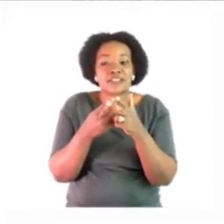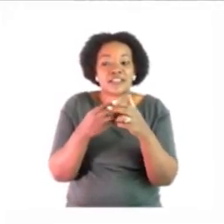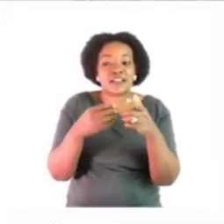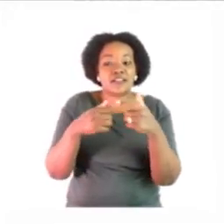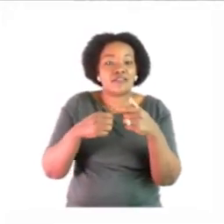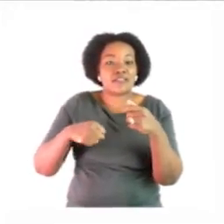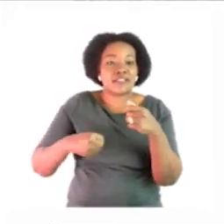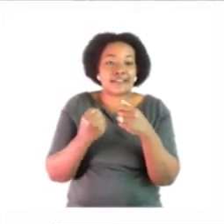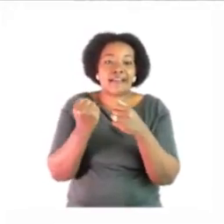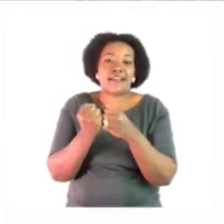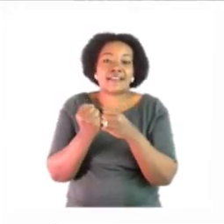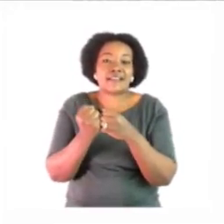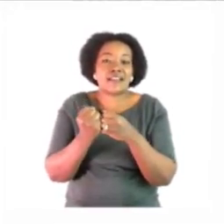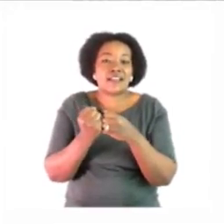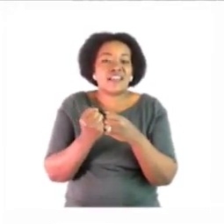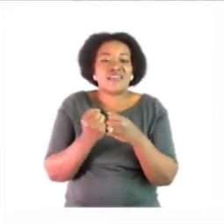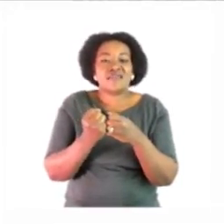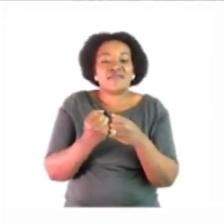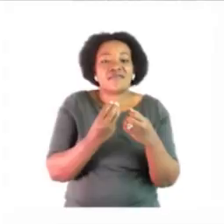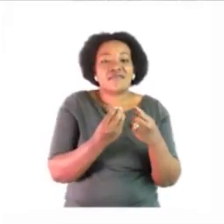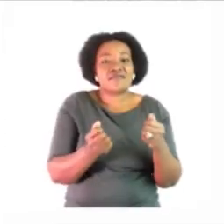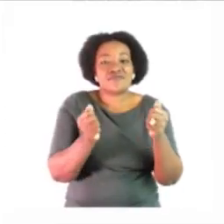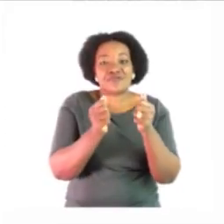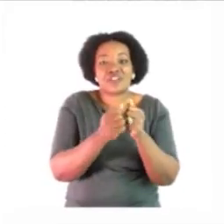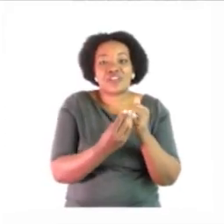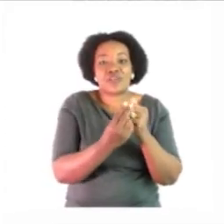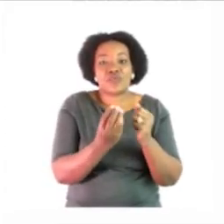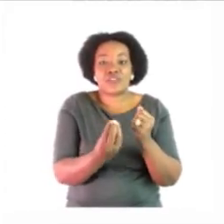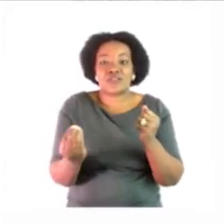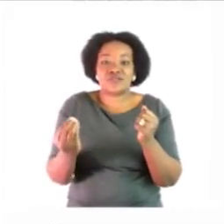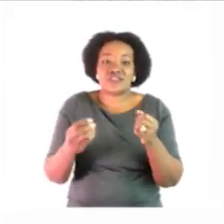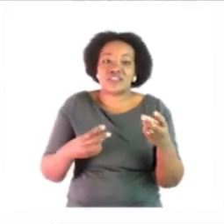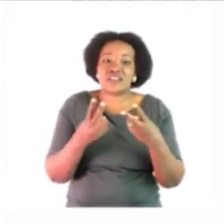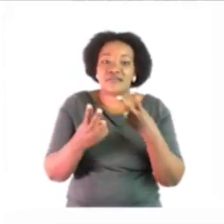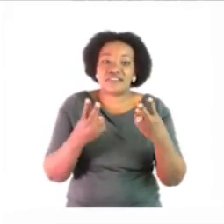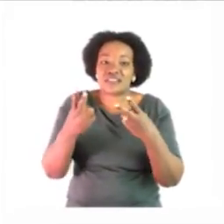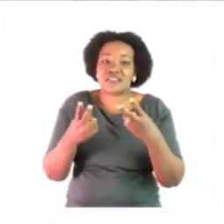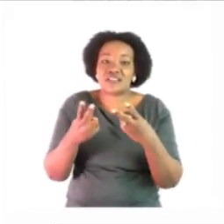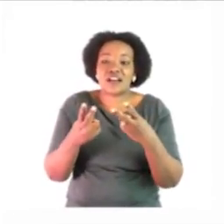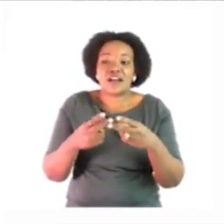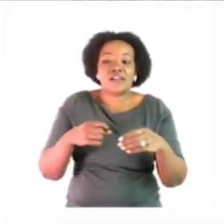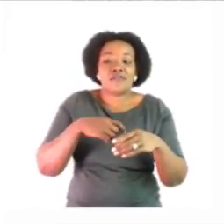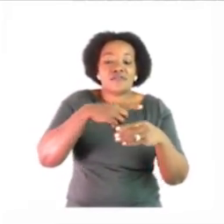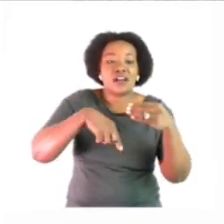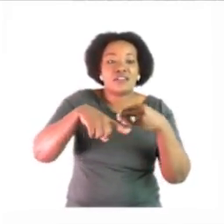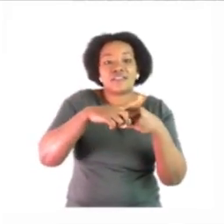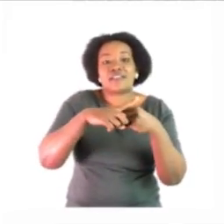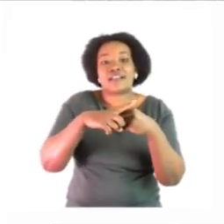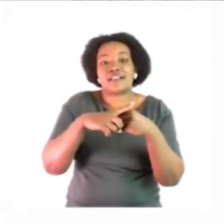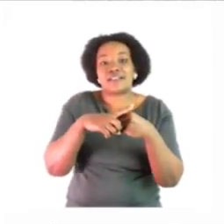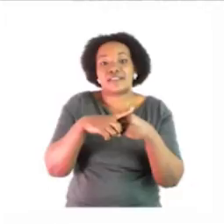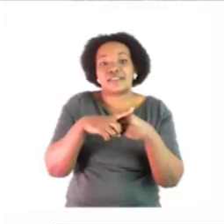sundays they take the children out somewhere maybe to the park or to the zoo